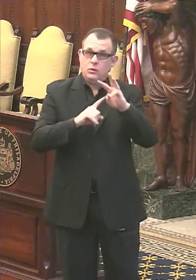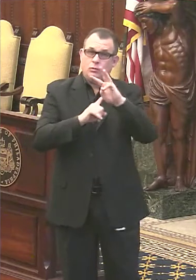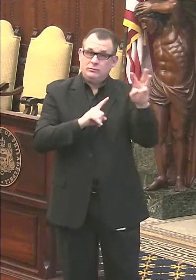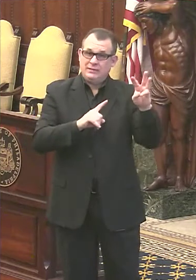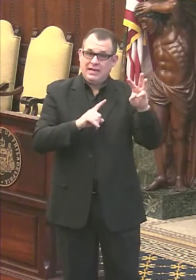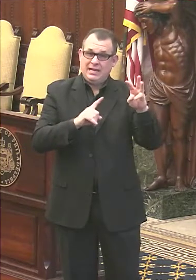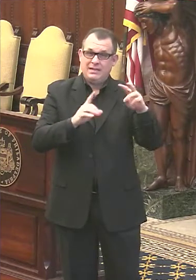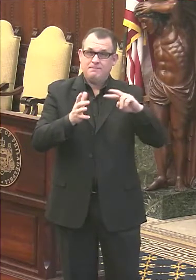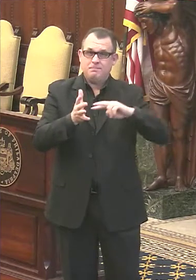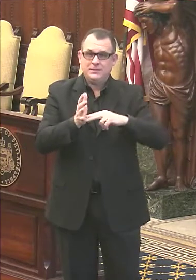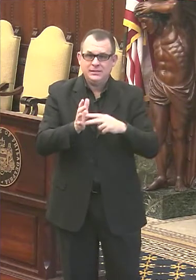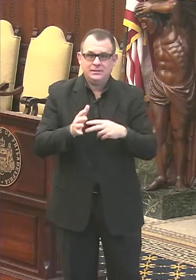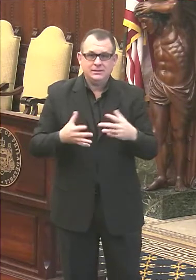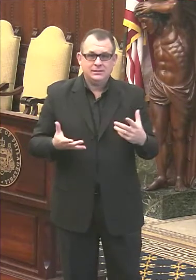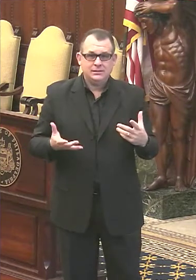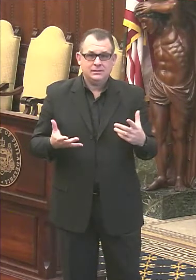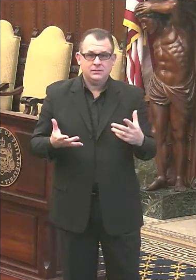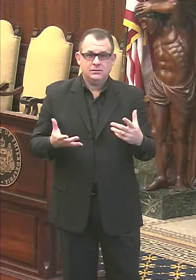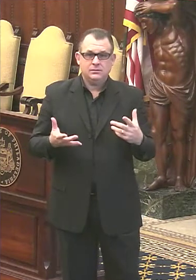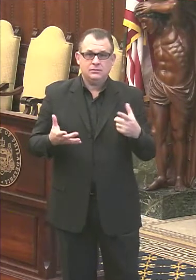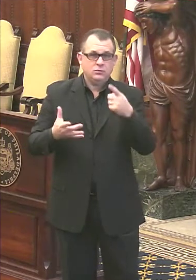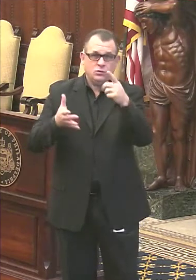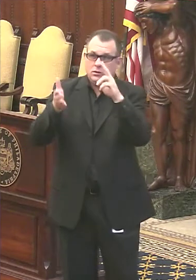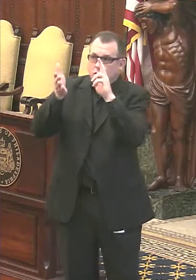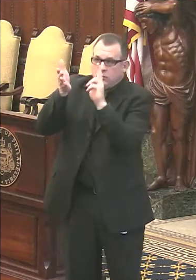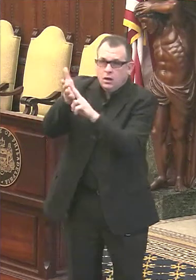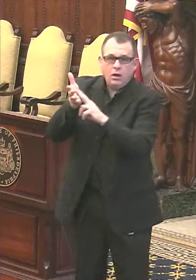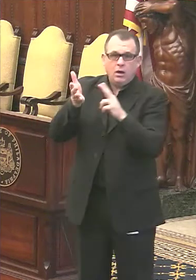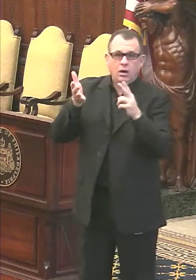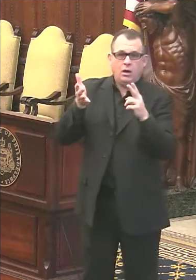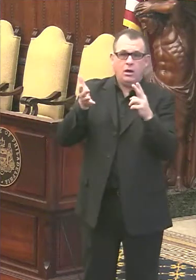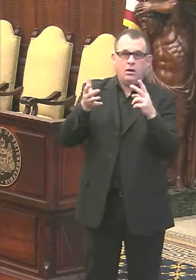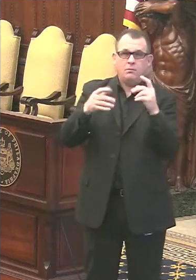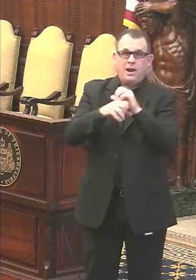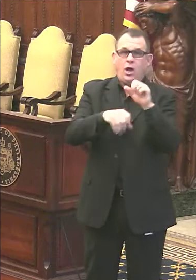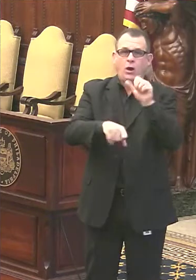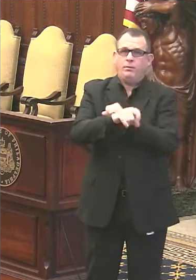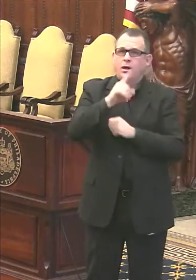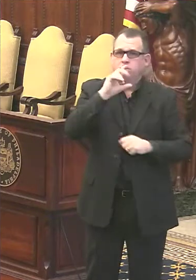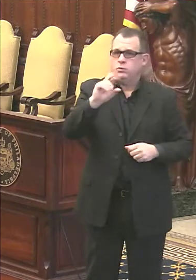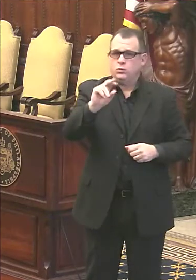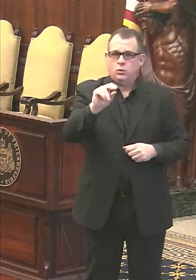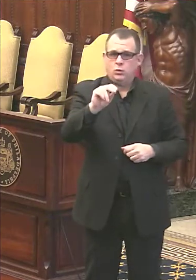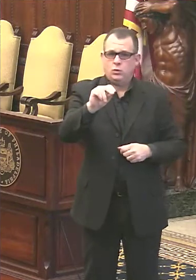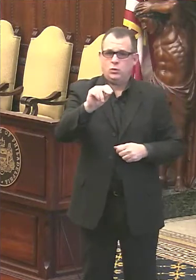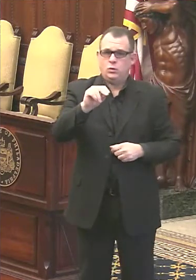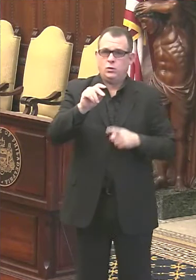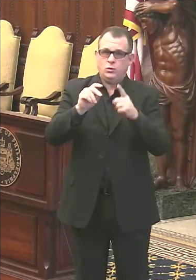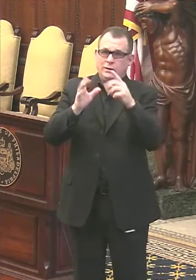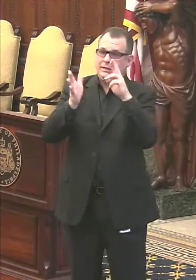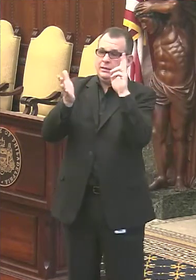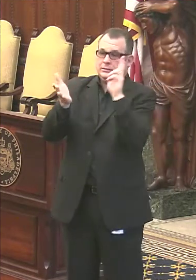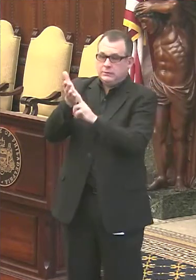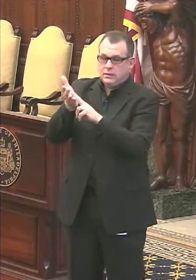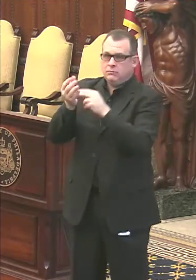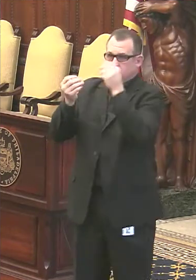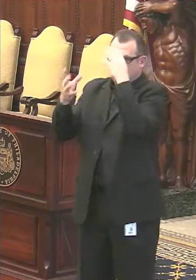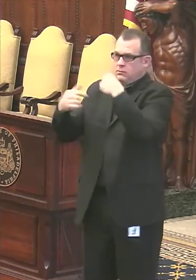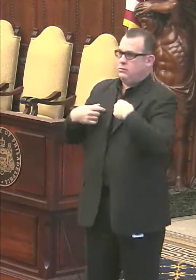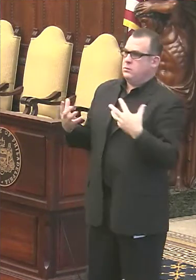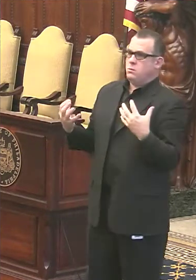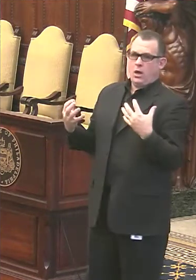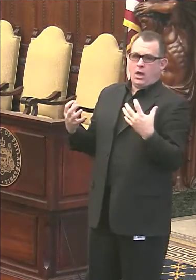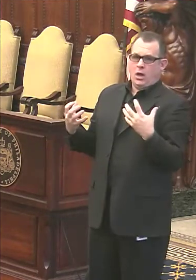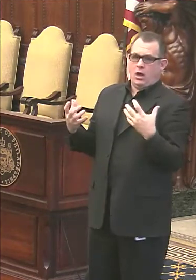for an appointment. There's no scheduling involved here. It's simply an expression of interest. Let us know that you're interested in getting the vaccine